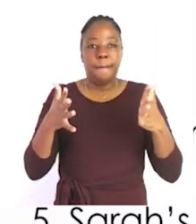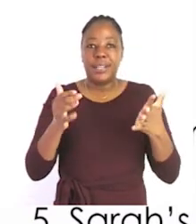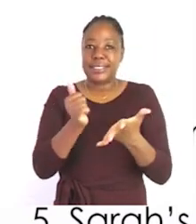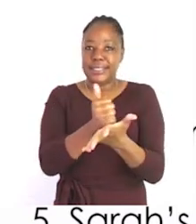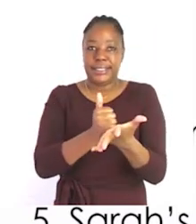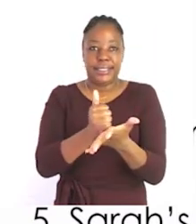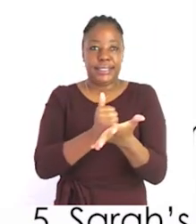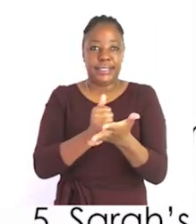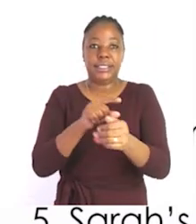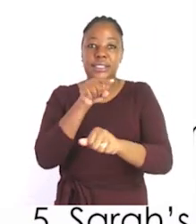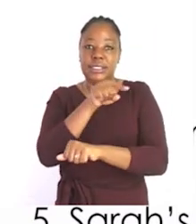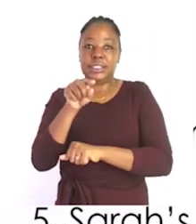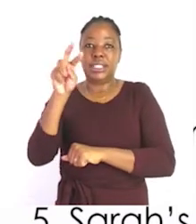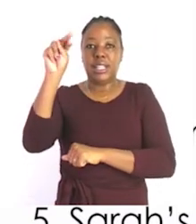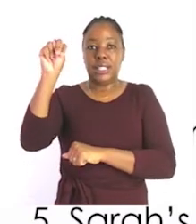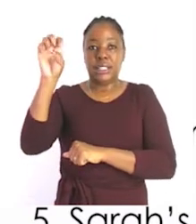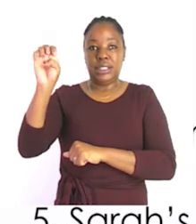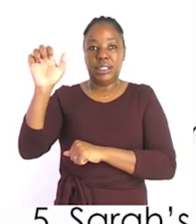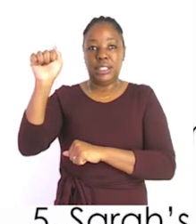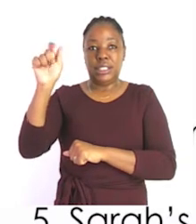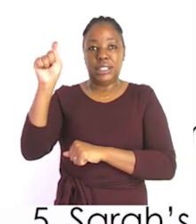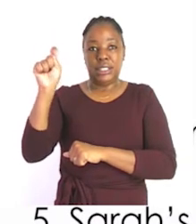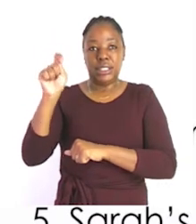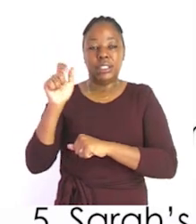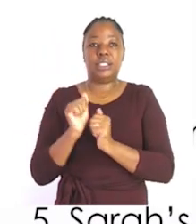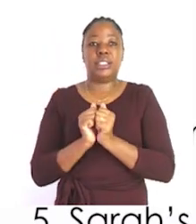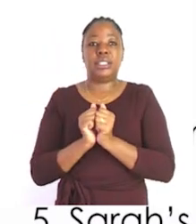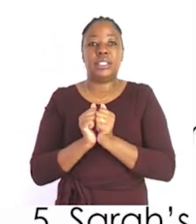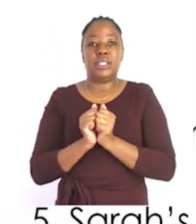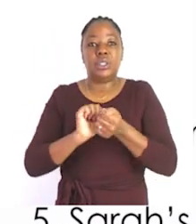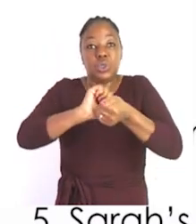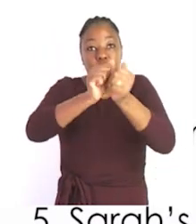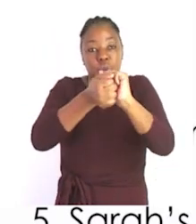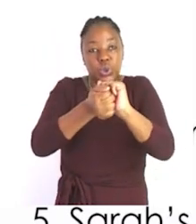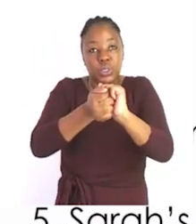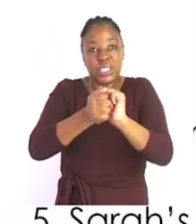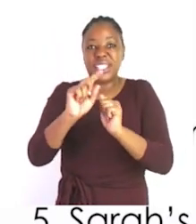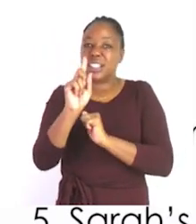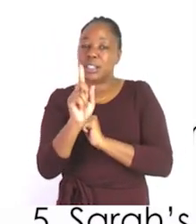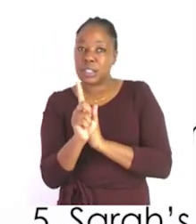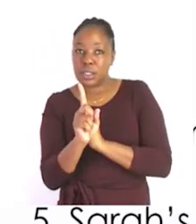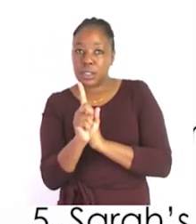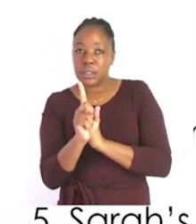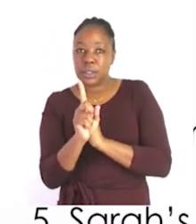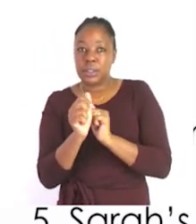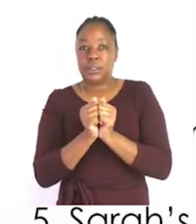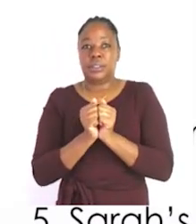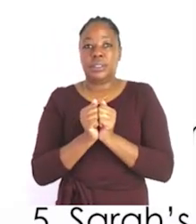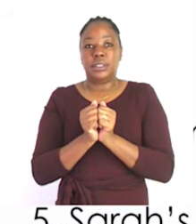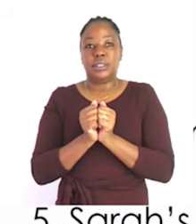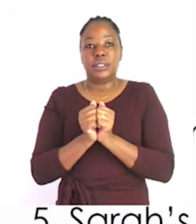is underlined there and you have to think of another word that means tidy another word that can mean tidy